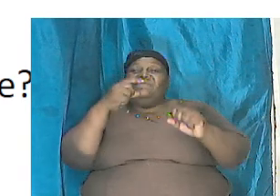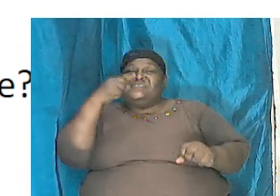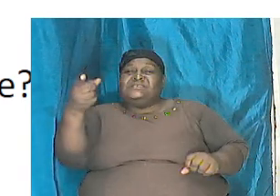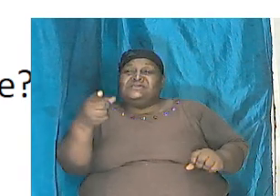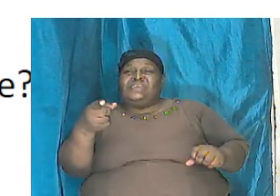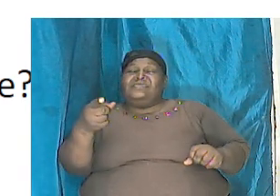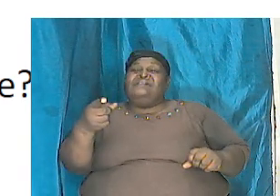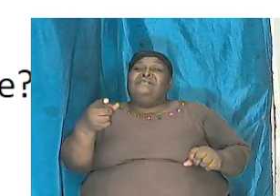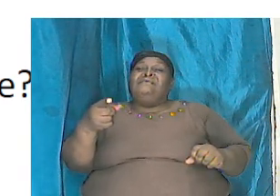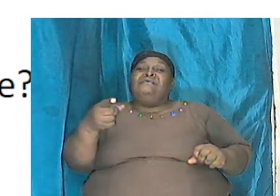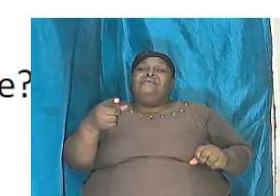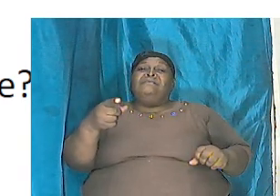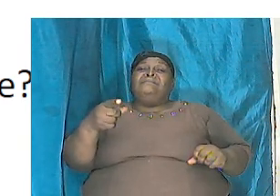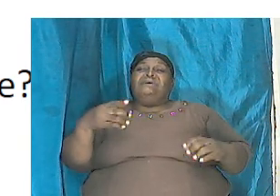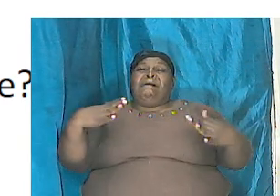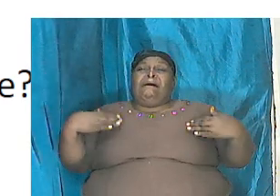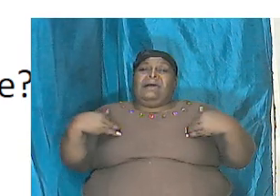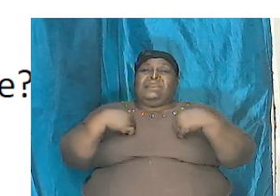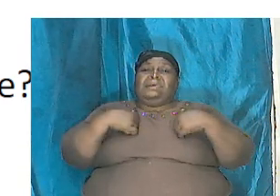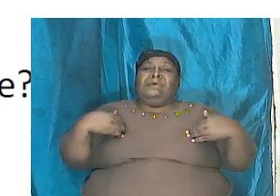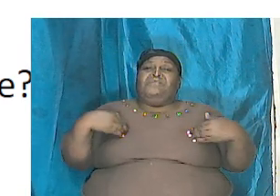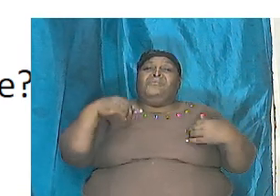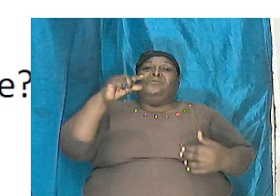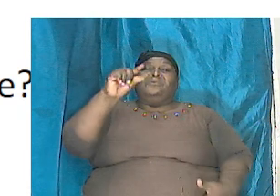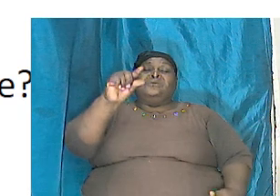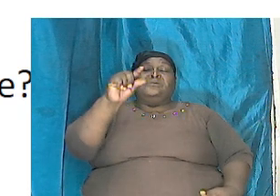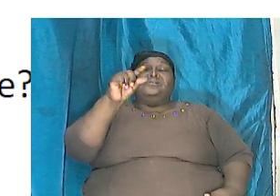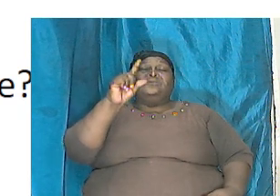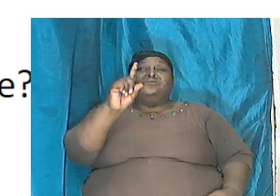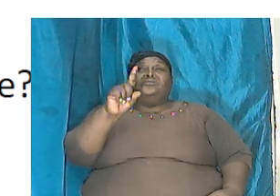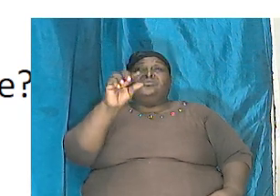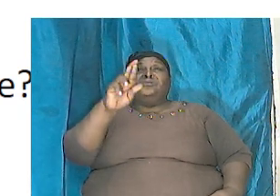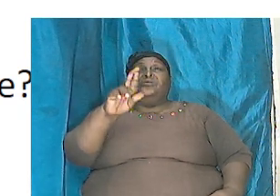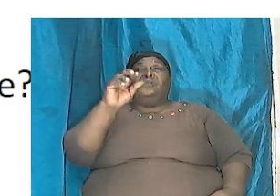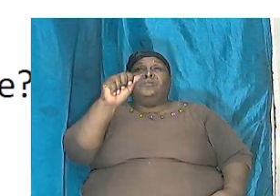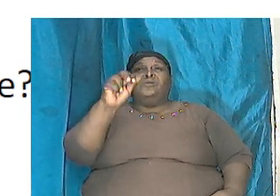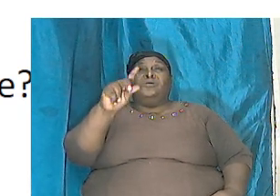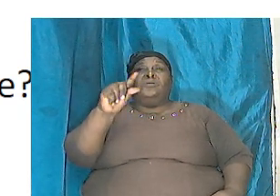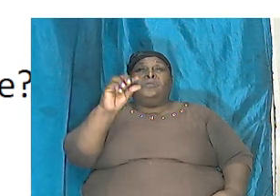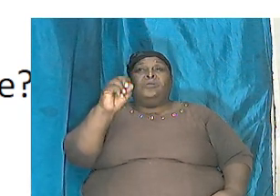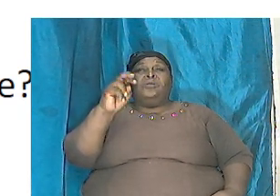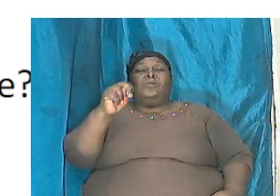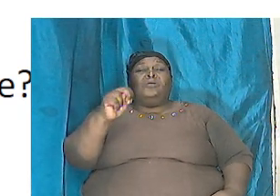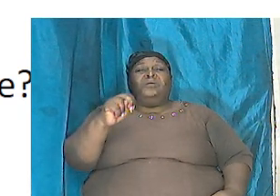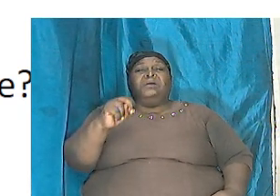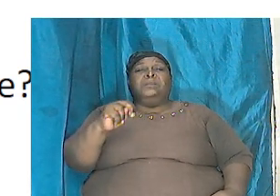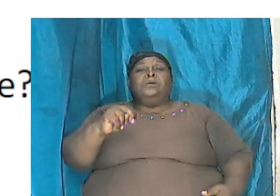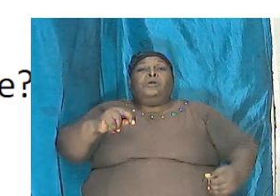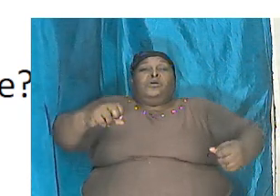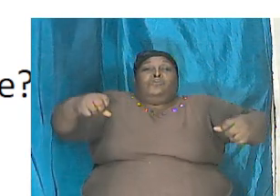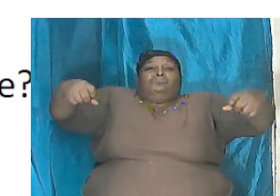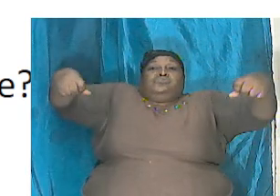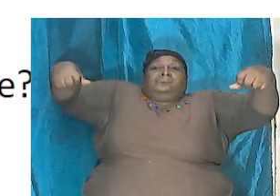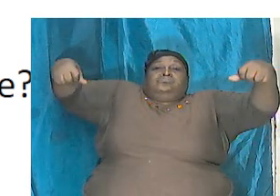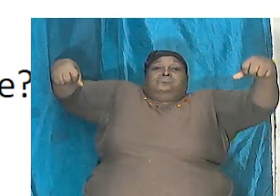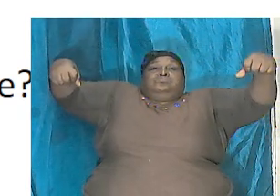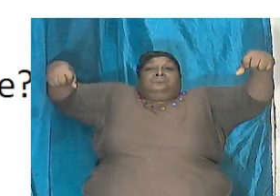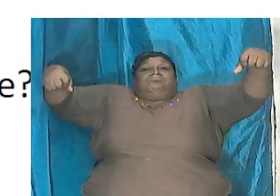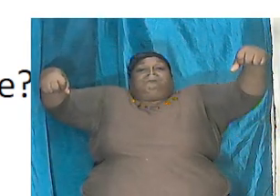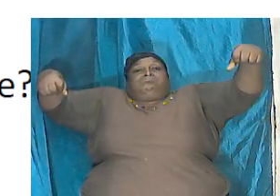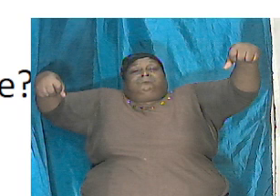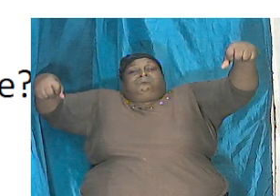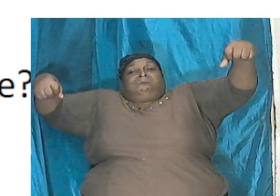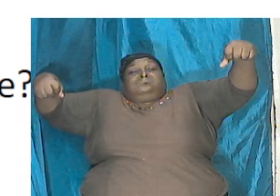the behemoth the dragon the leviathan that it speaks about is referring to none under that